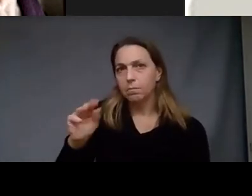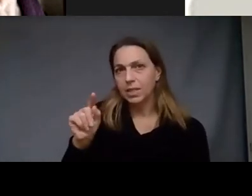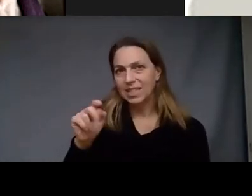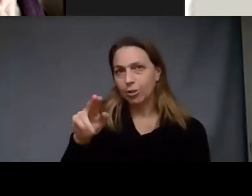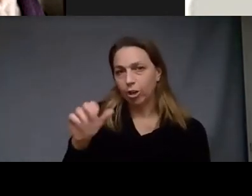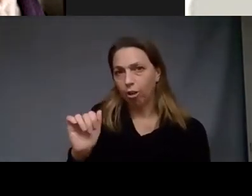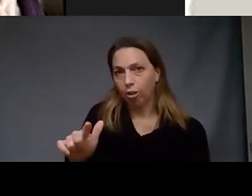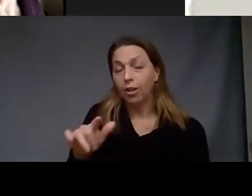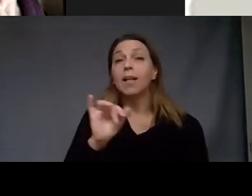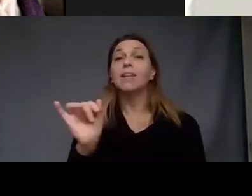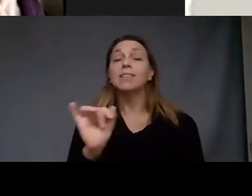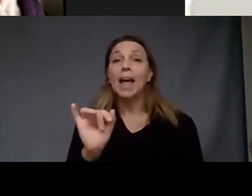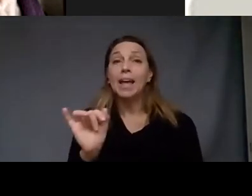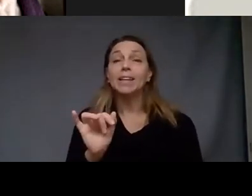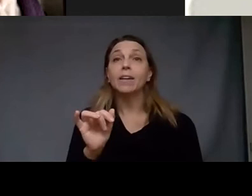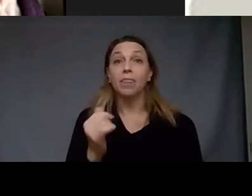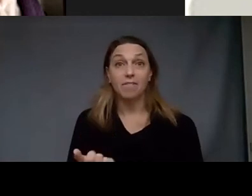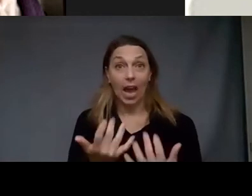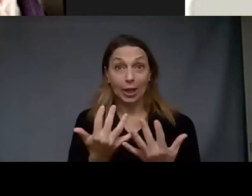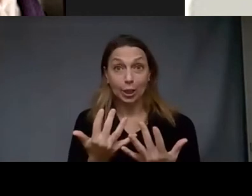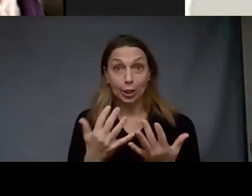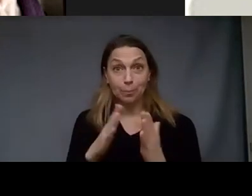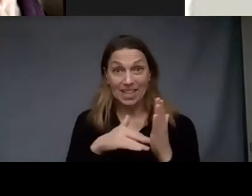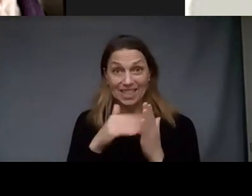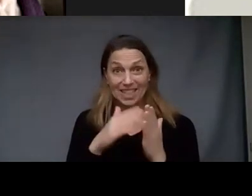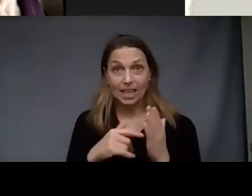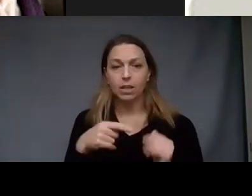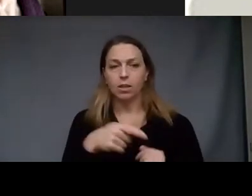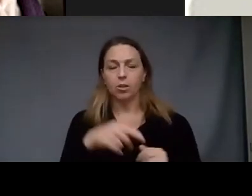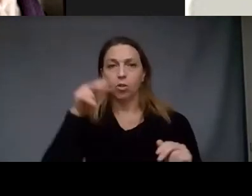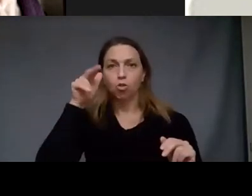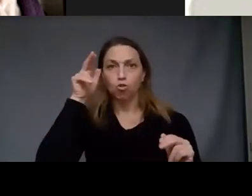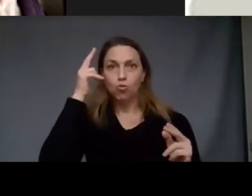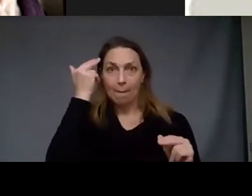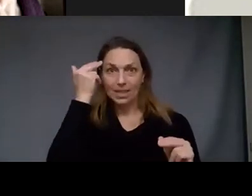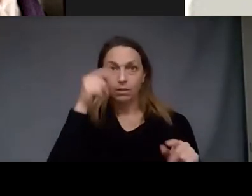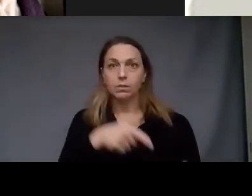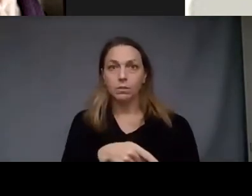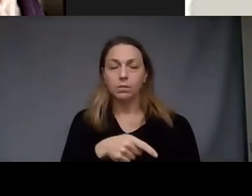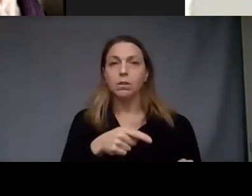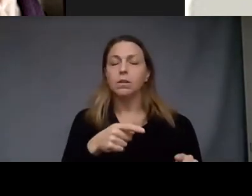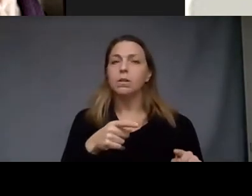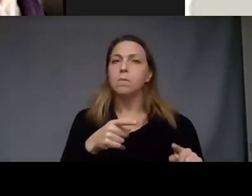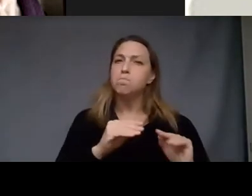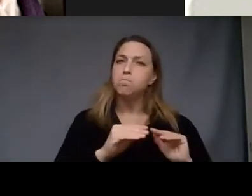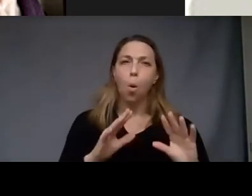with the rabbit it's very bold color because it's a bold and